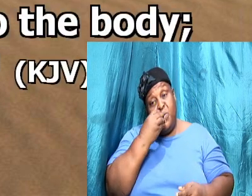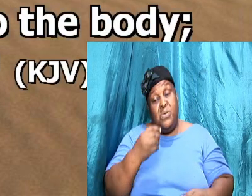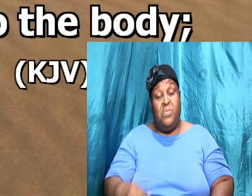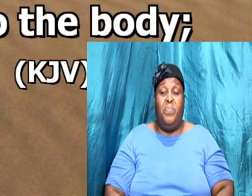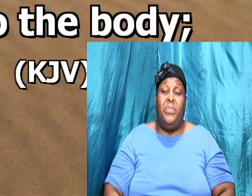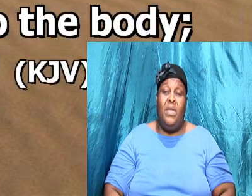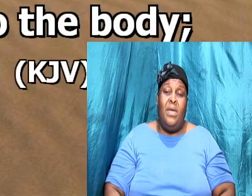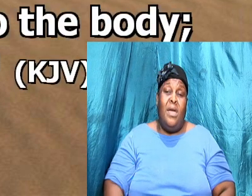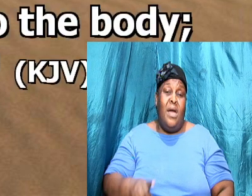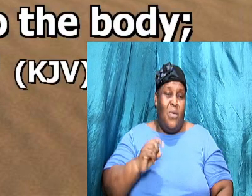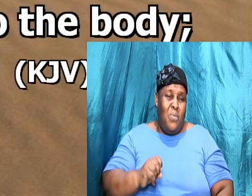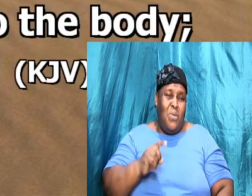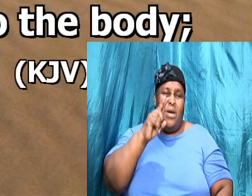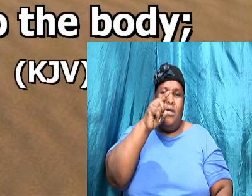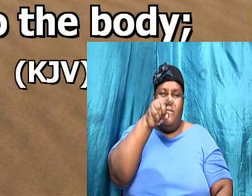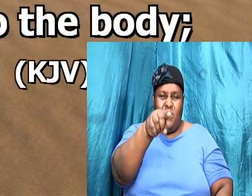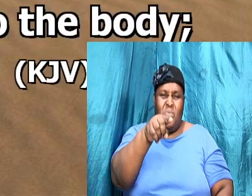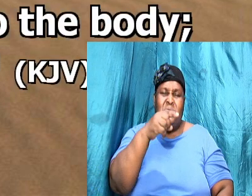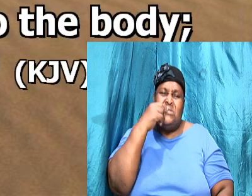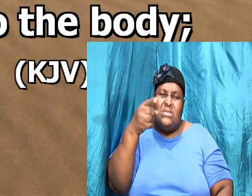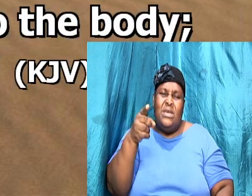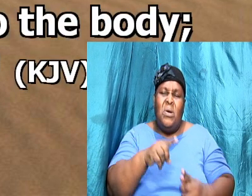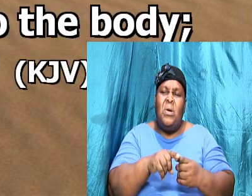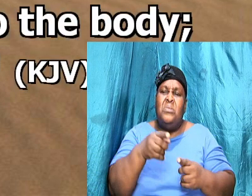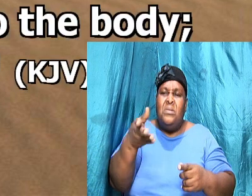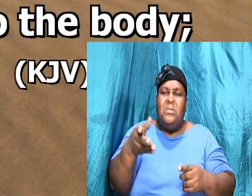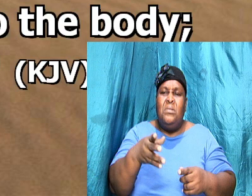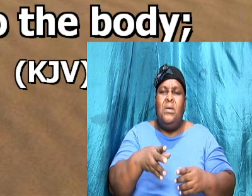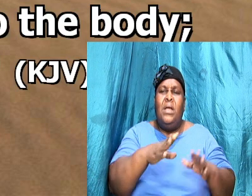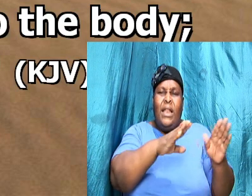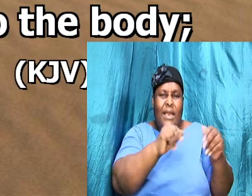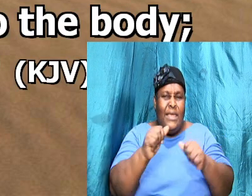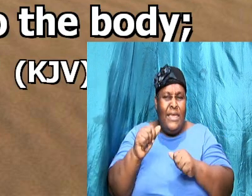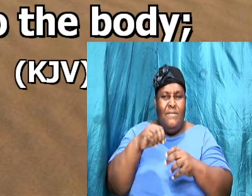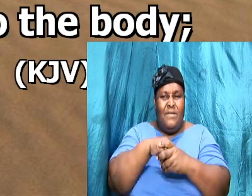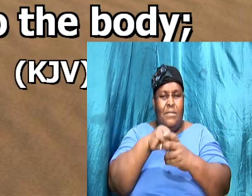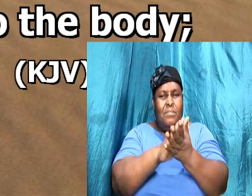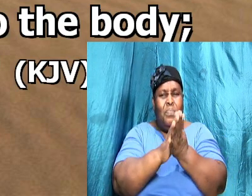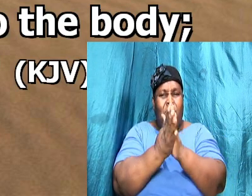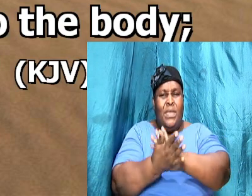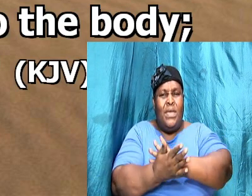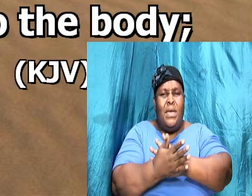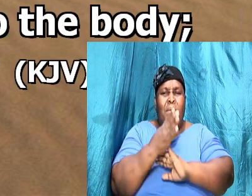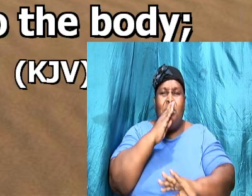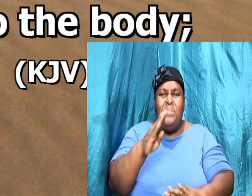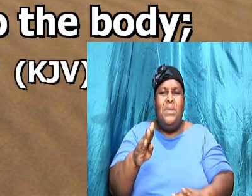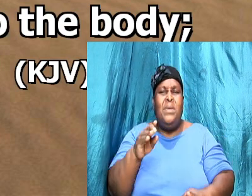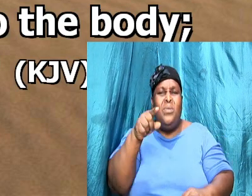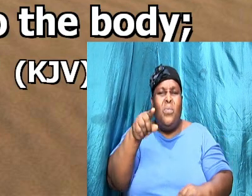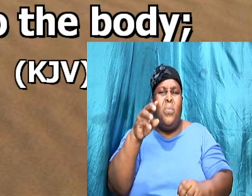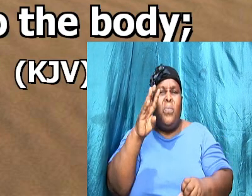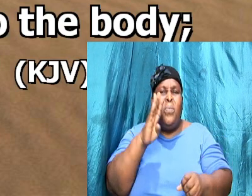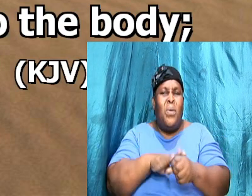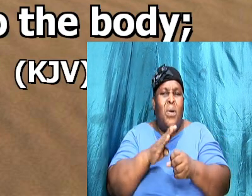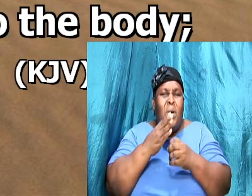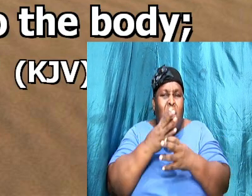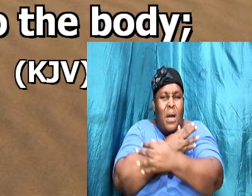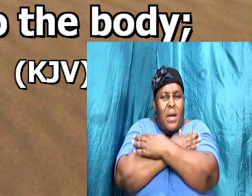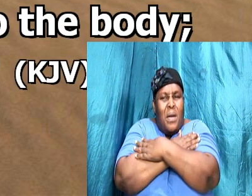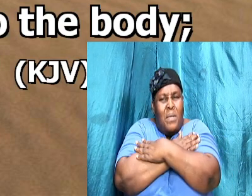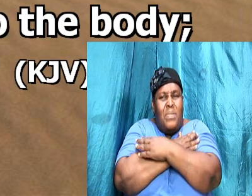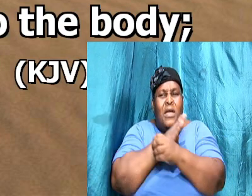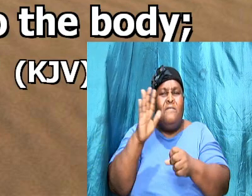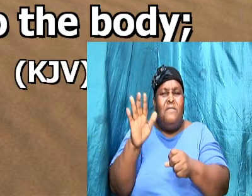and one of you say unto them depart in peace be he warmed and